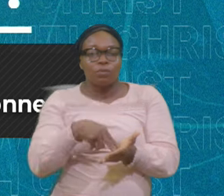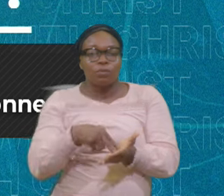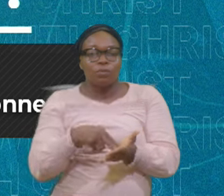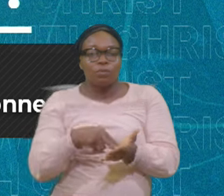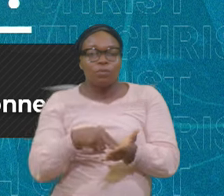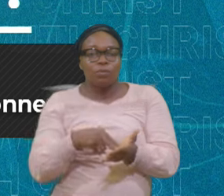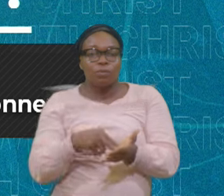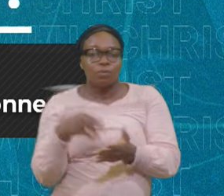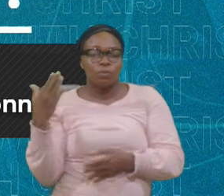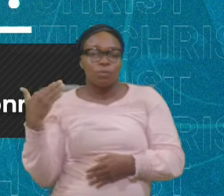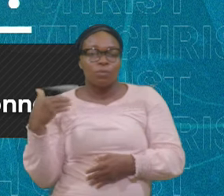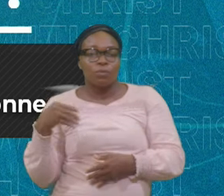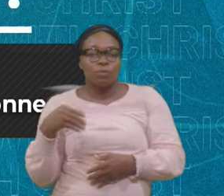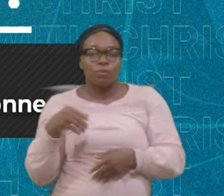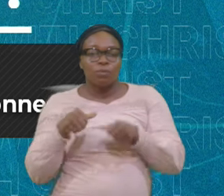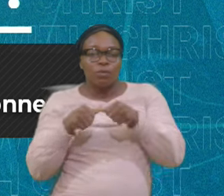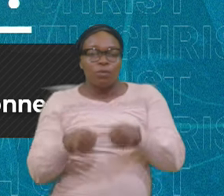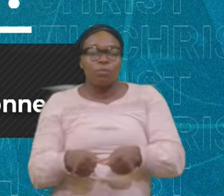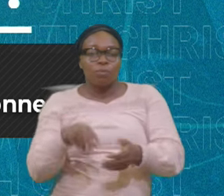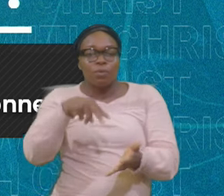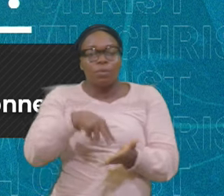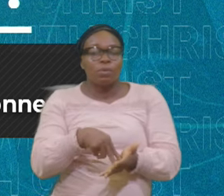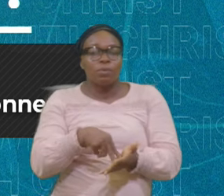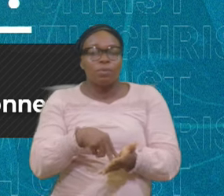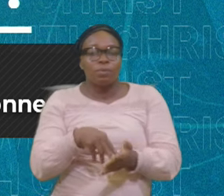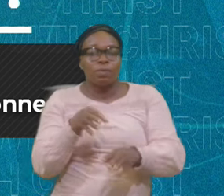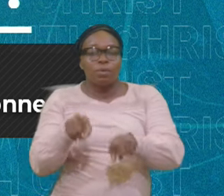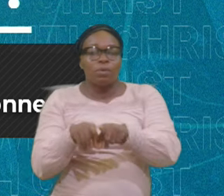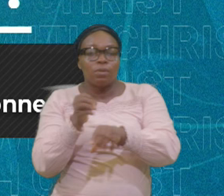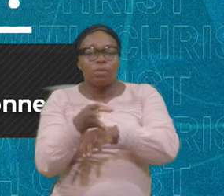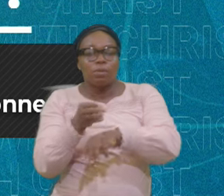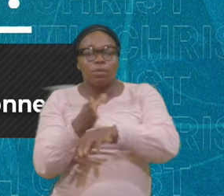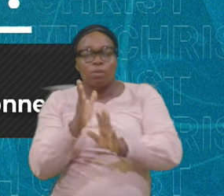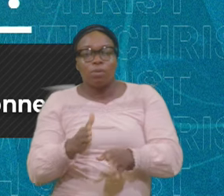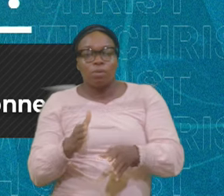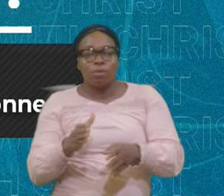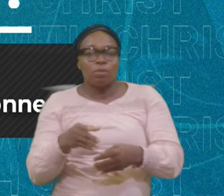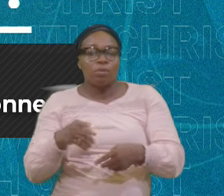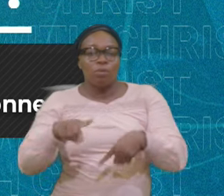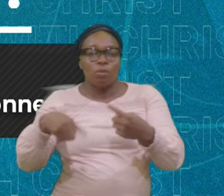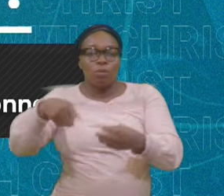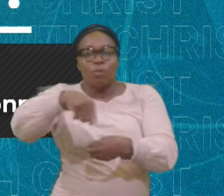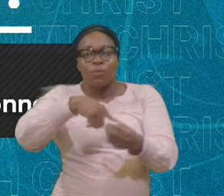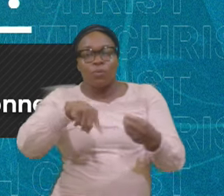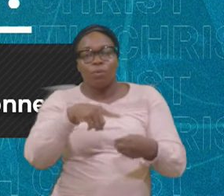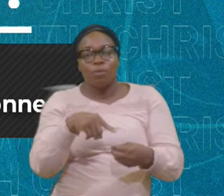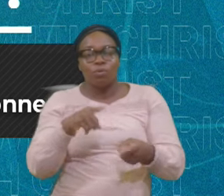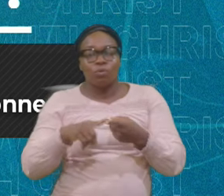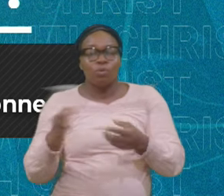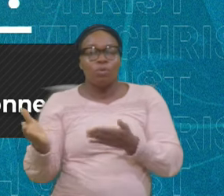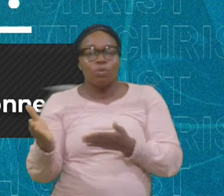Counselors Please Spread Yourselves The Lords Of Disciples Are In Detained Over There By My Right